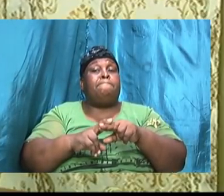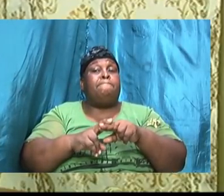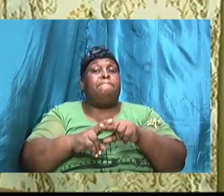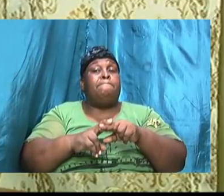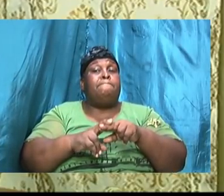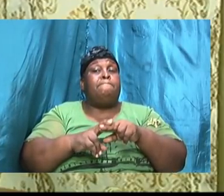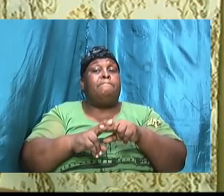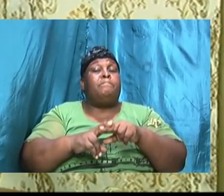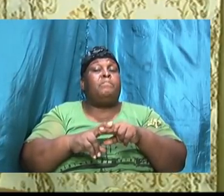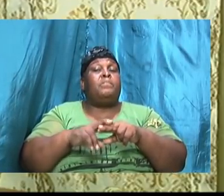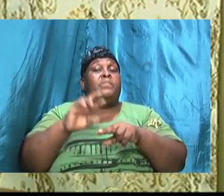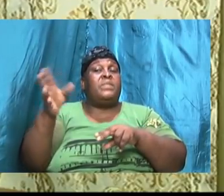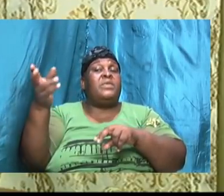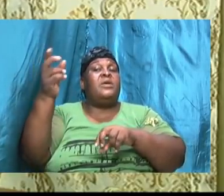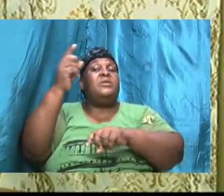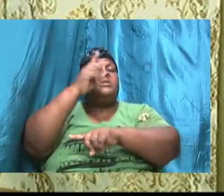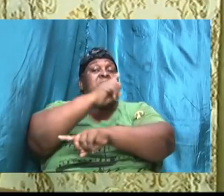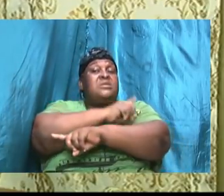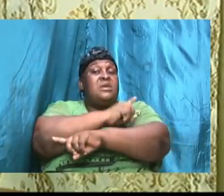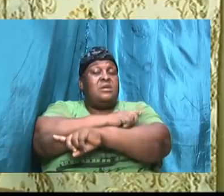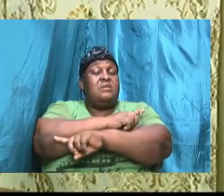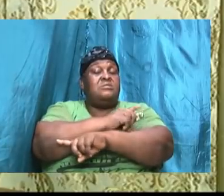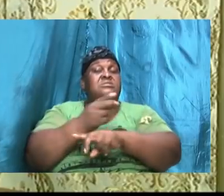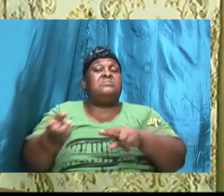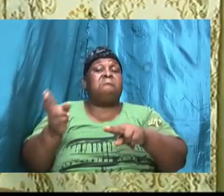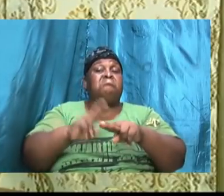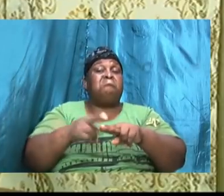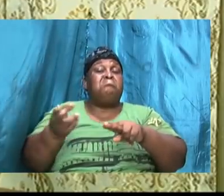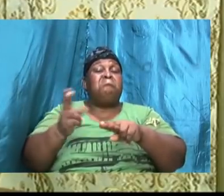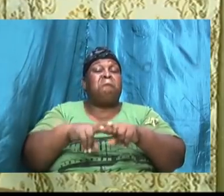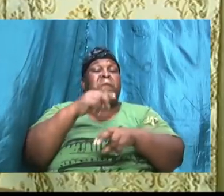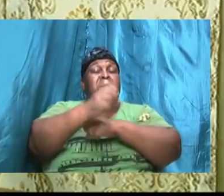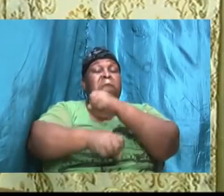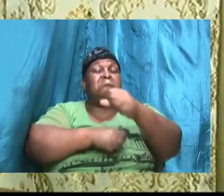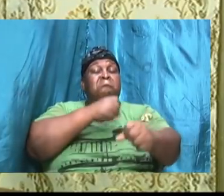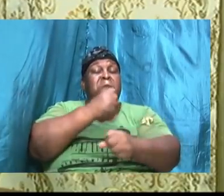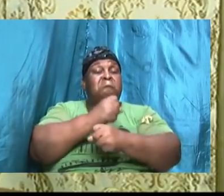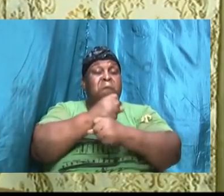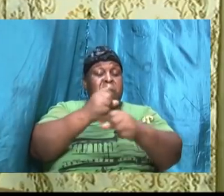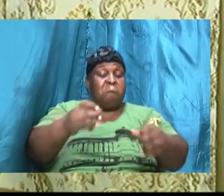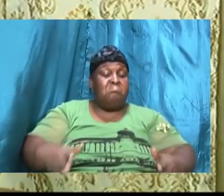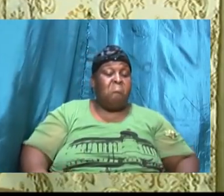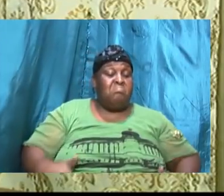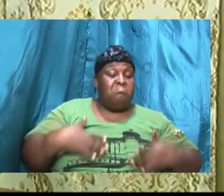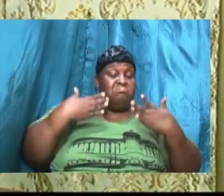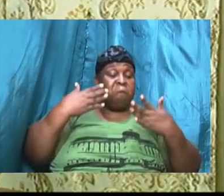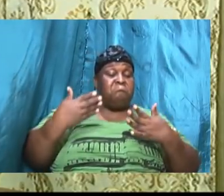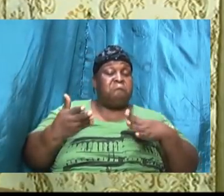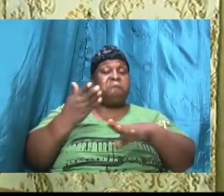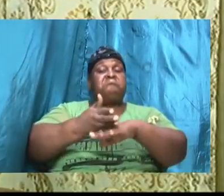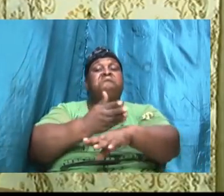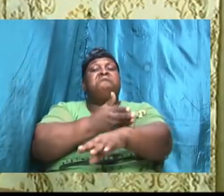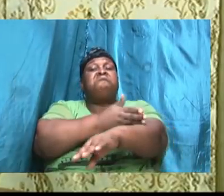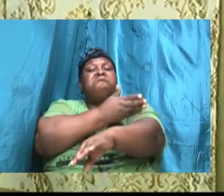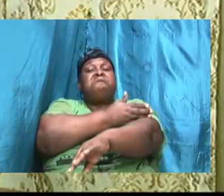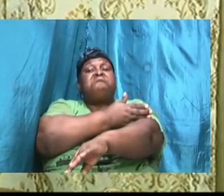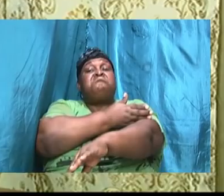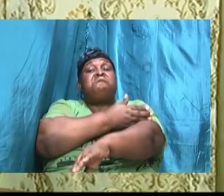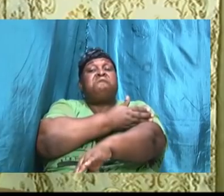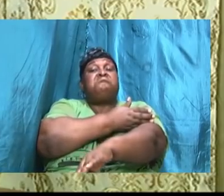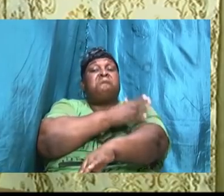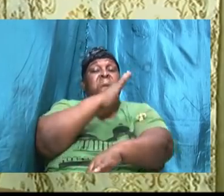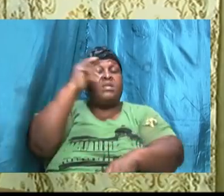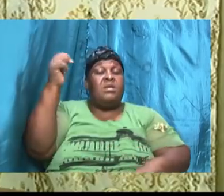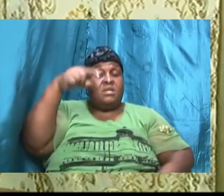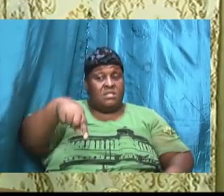your days will be multiplied and your years of life shall be increased by this wisdom